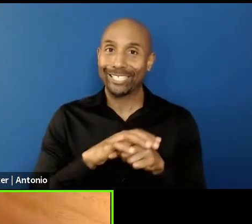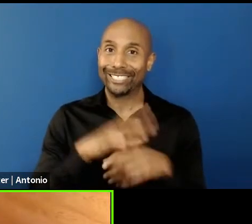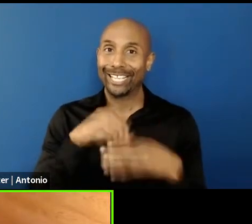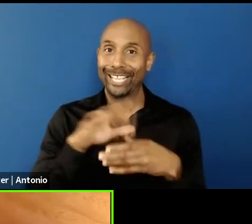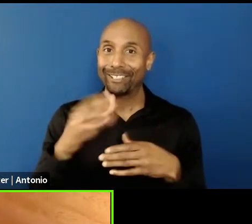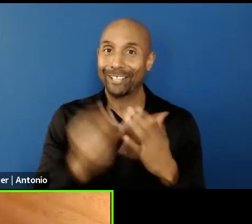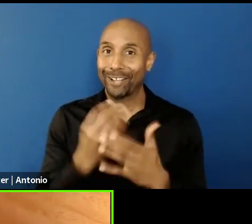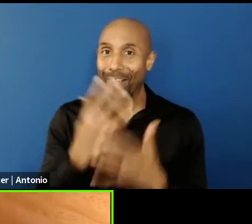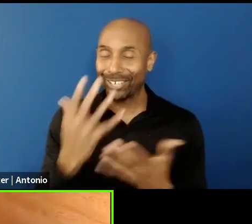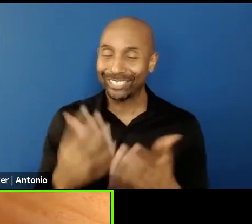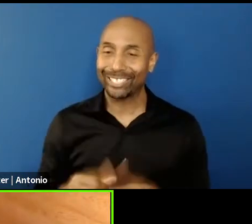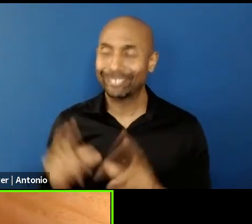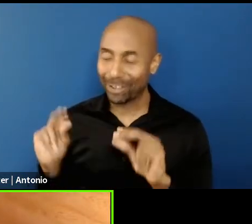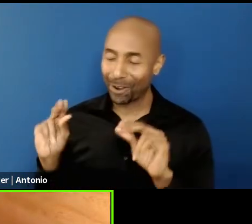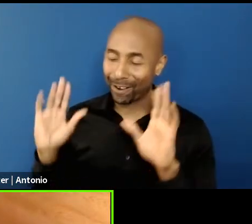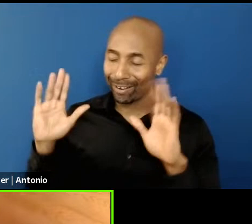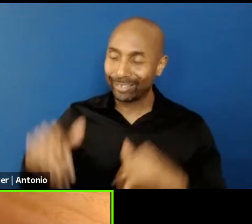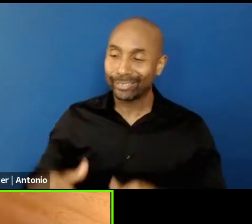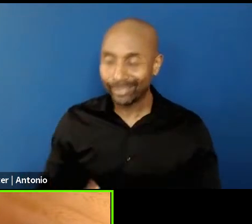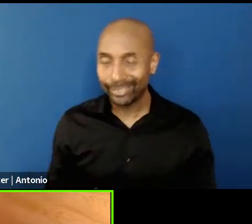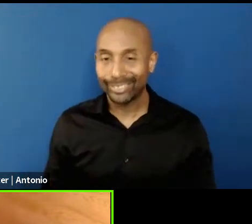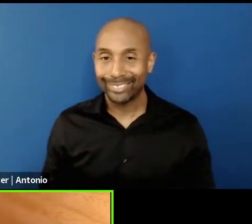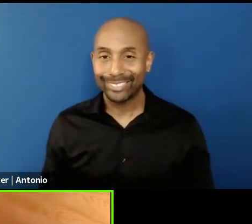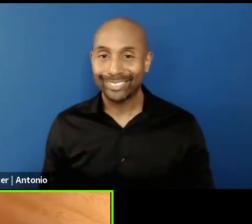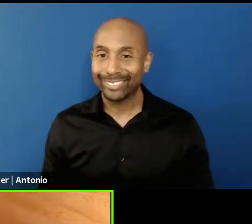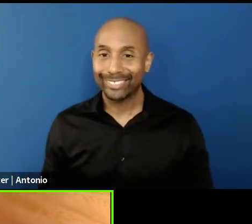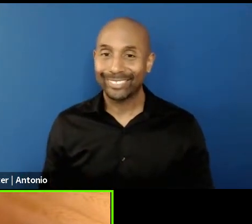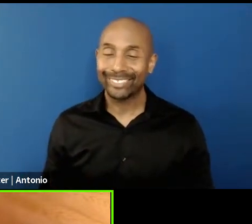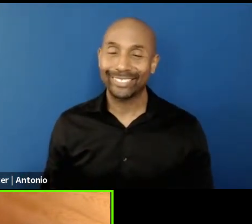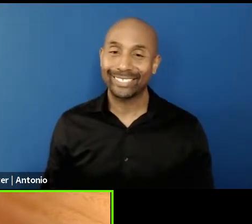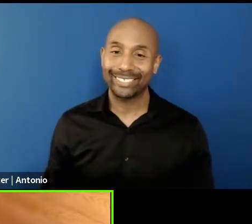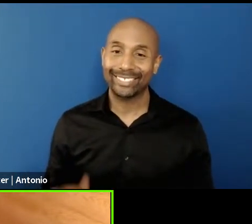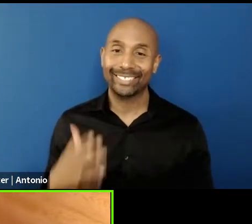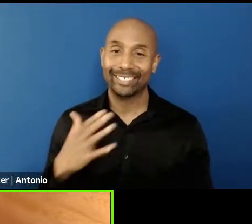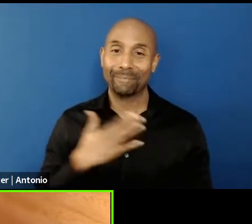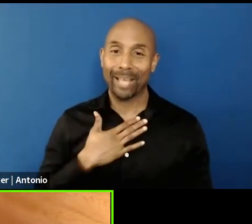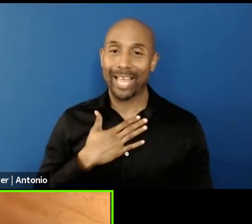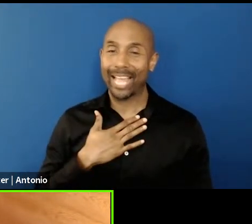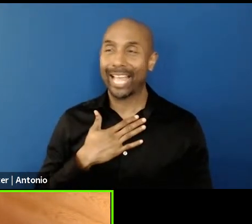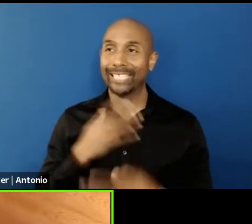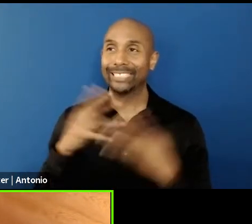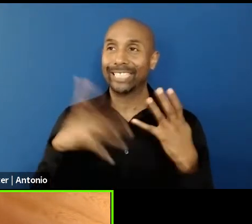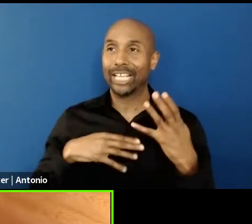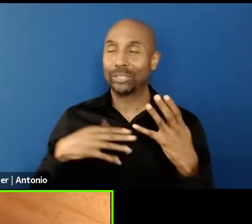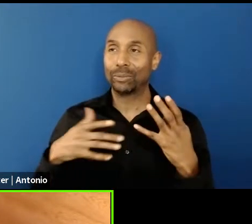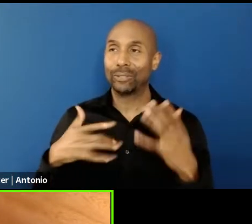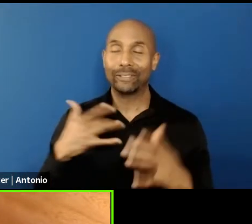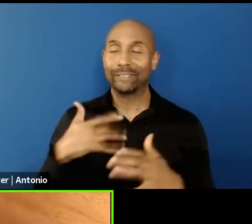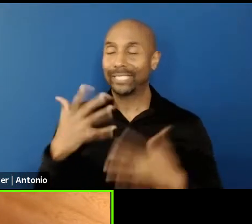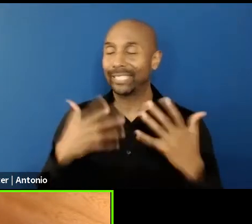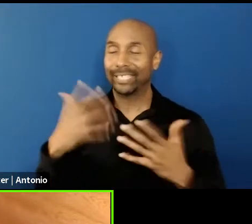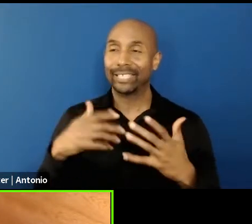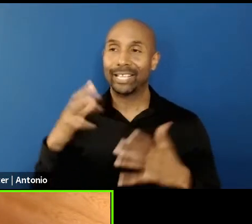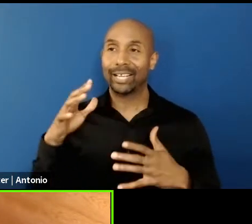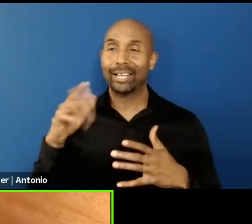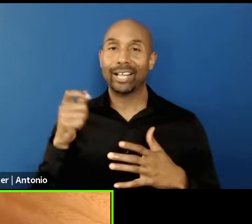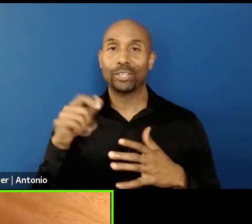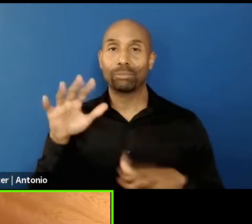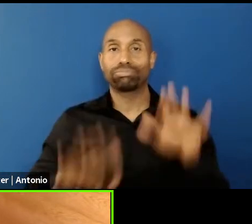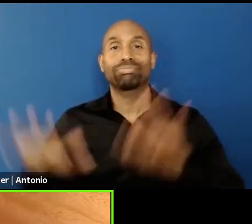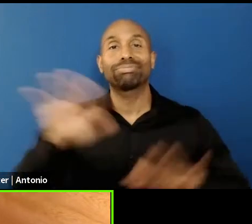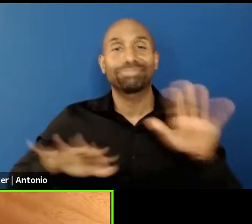it was just like, uh, yeah, my, my, my sense of schedule is like a little bit fucked up during these times.